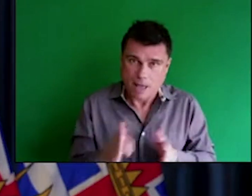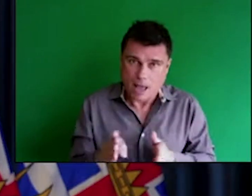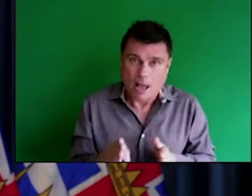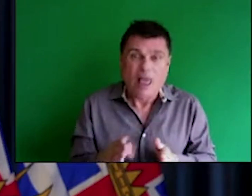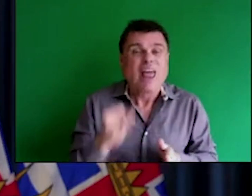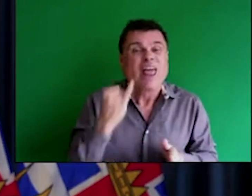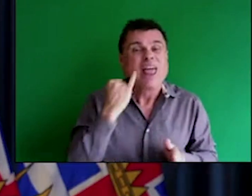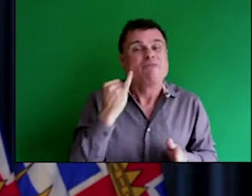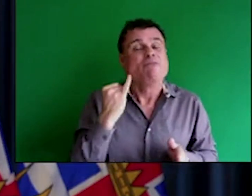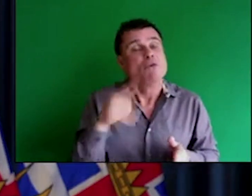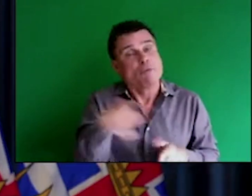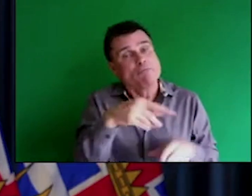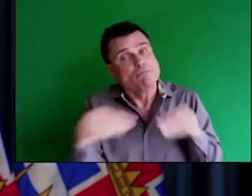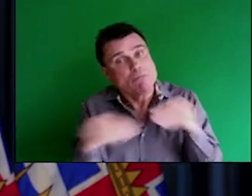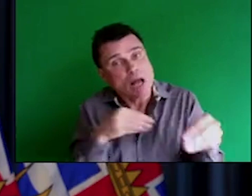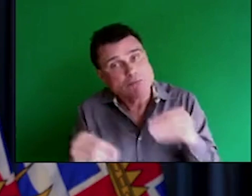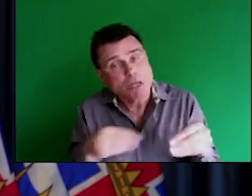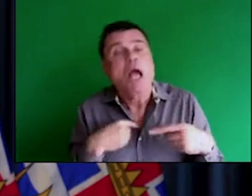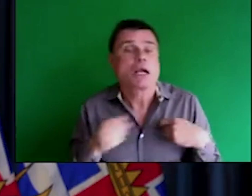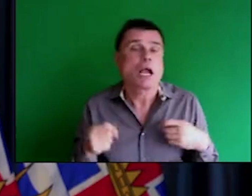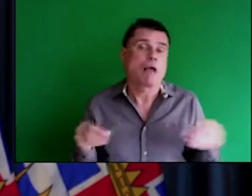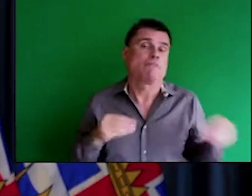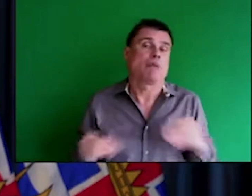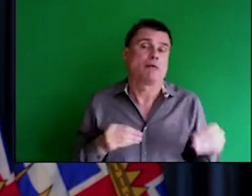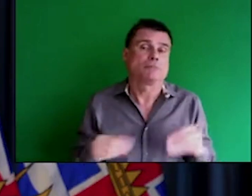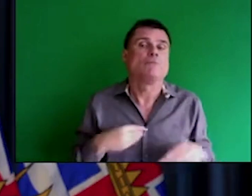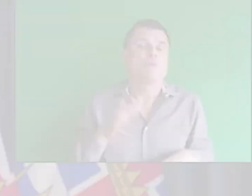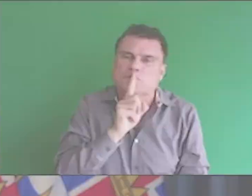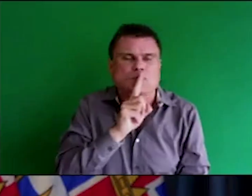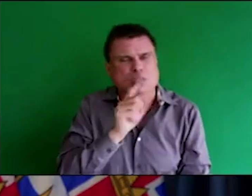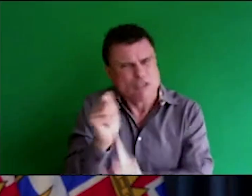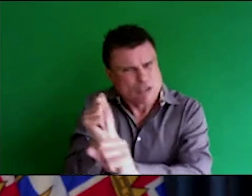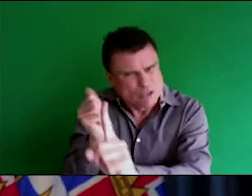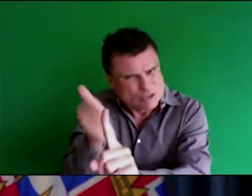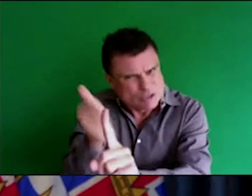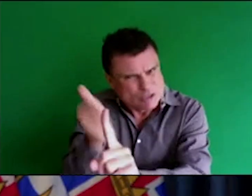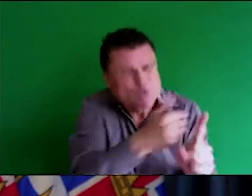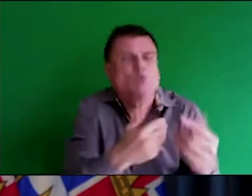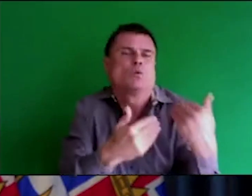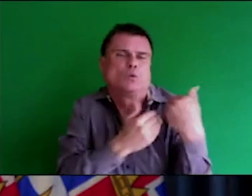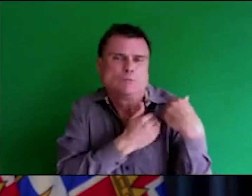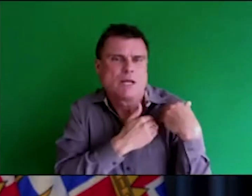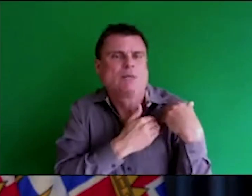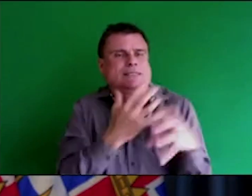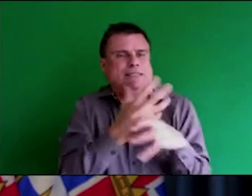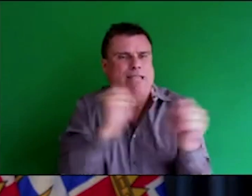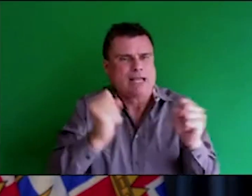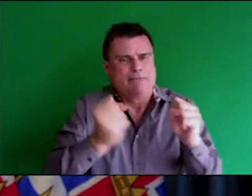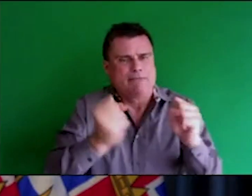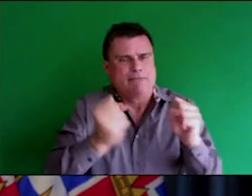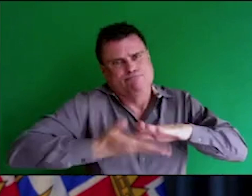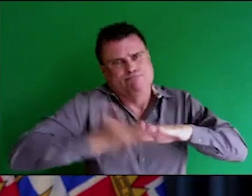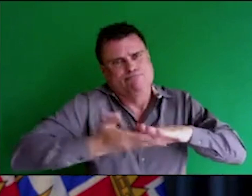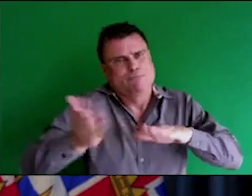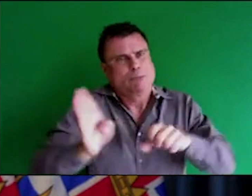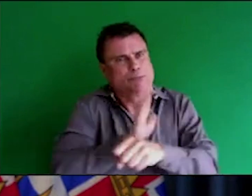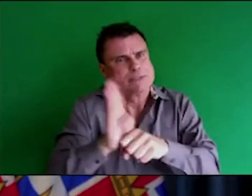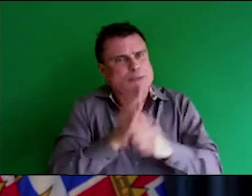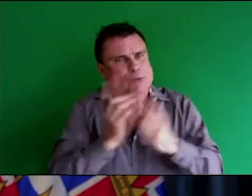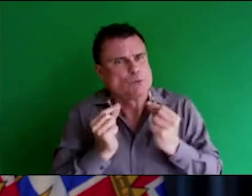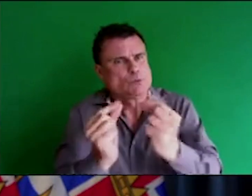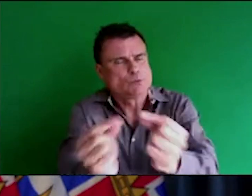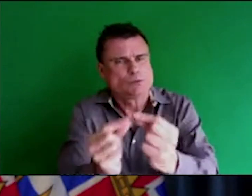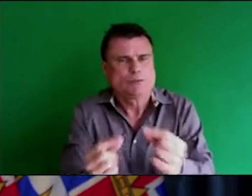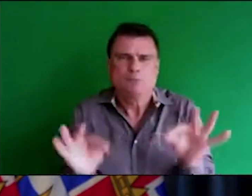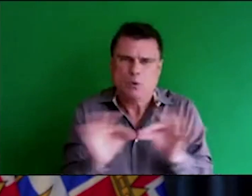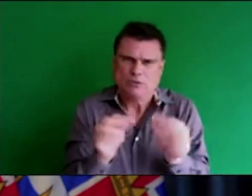be at this podium or somewhere else letting you and other British Columbians know about it. Back to the $1,000 payment, can you guarantee